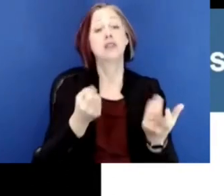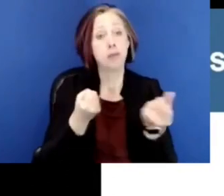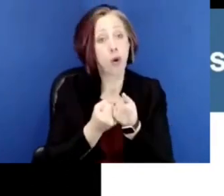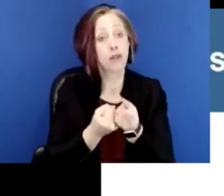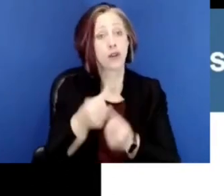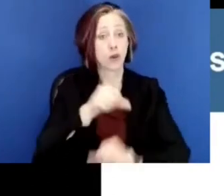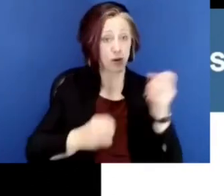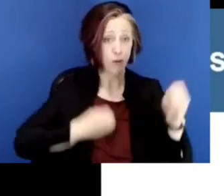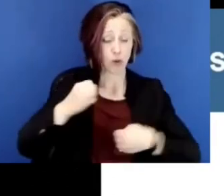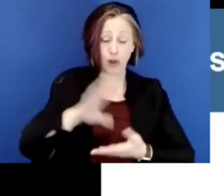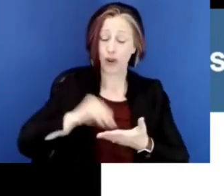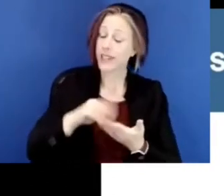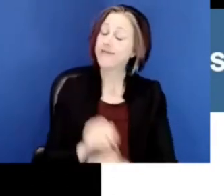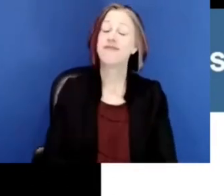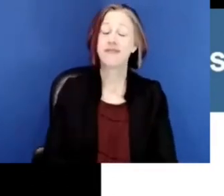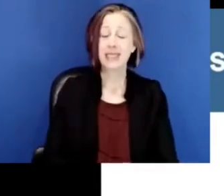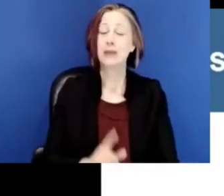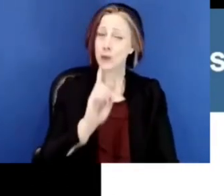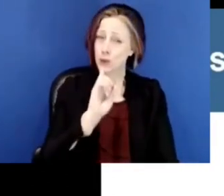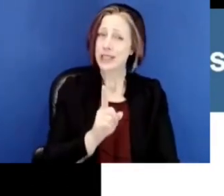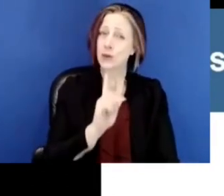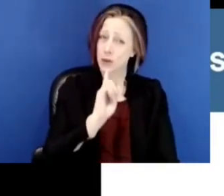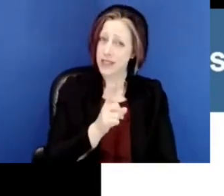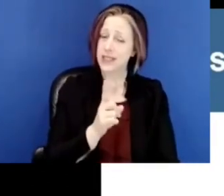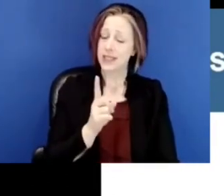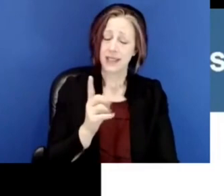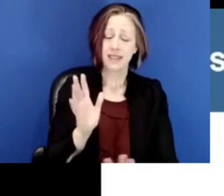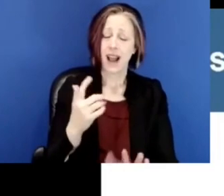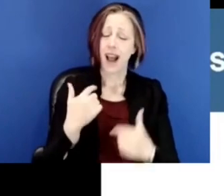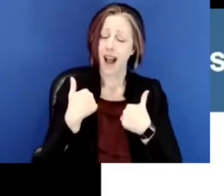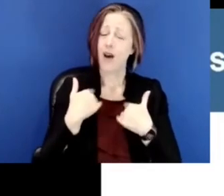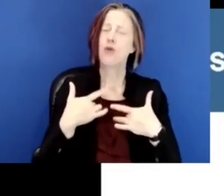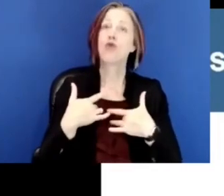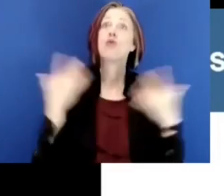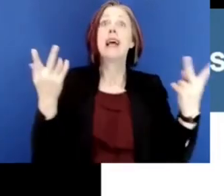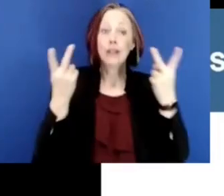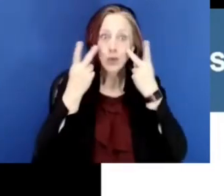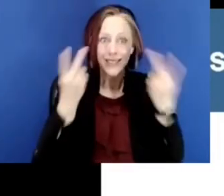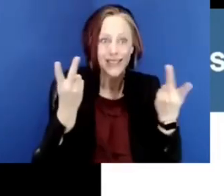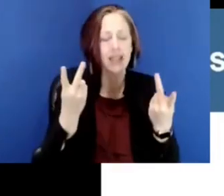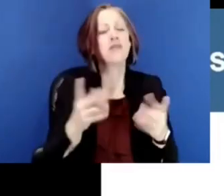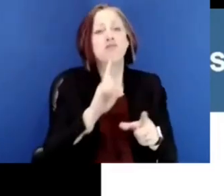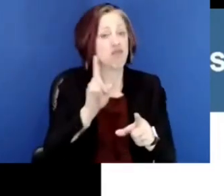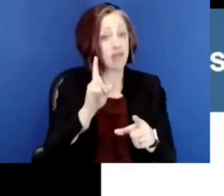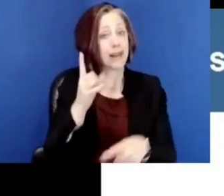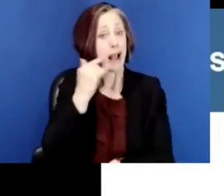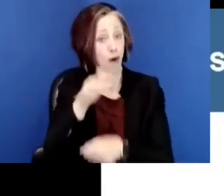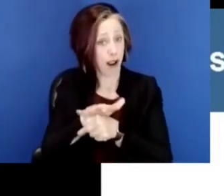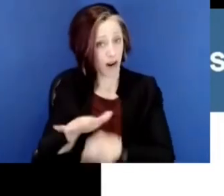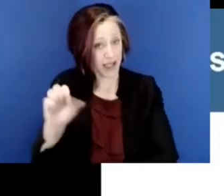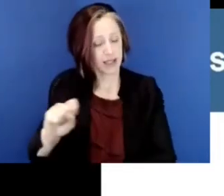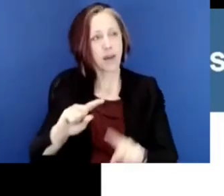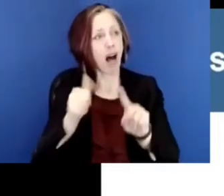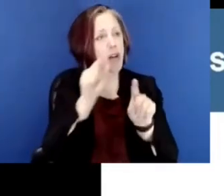ensuring supports for social emotional learning. One of the things I have really been thrilled to see, certainly across